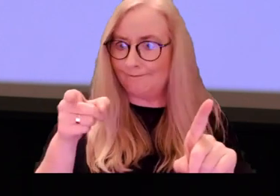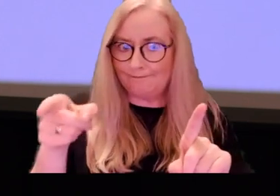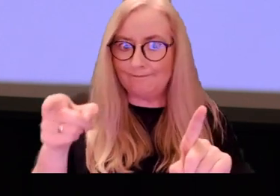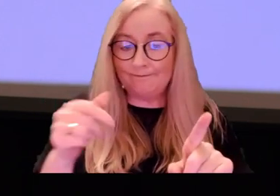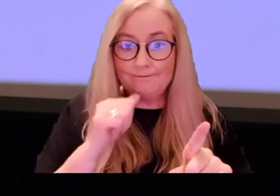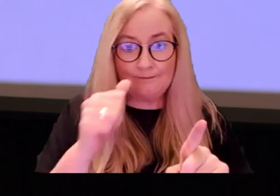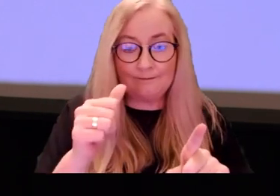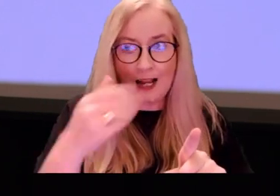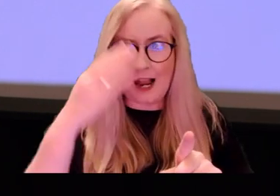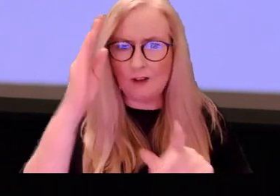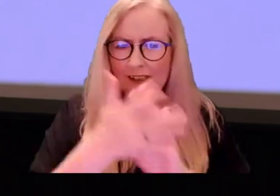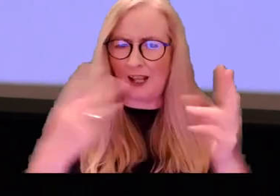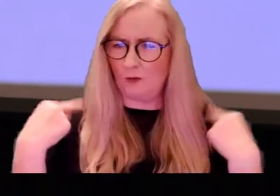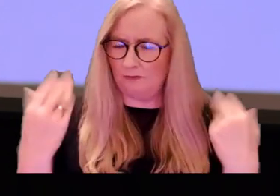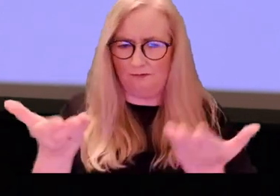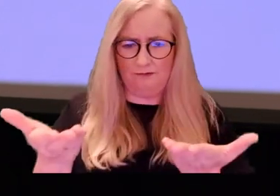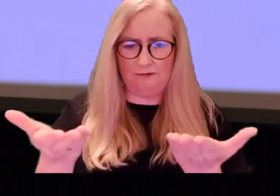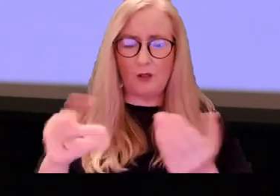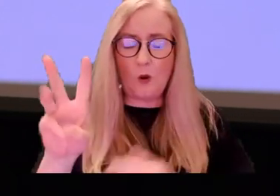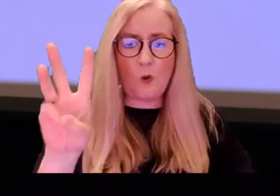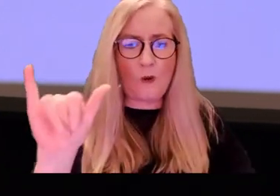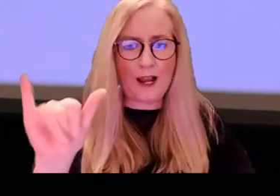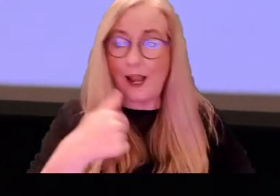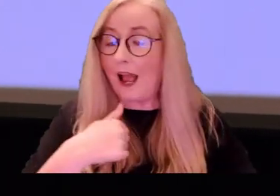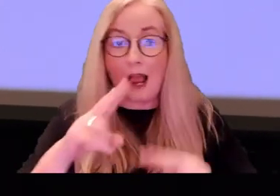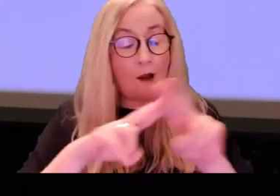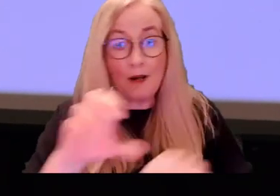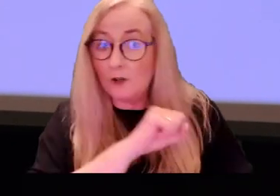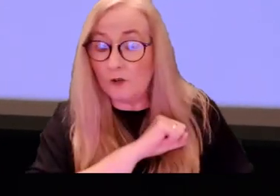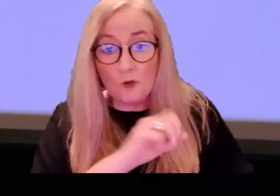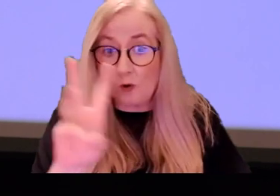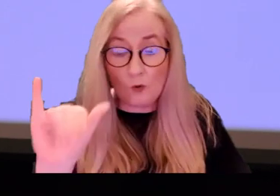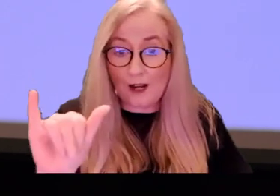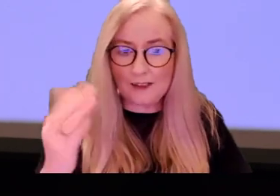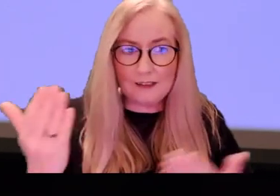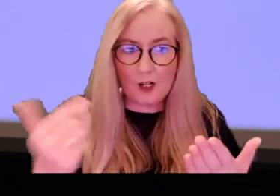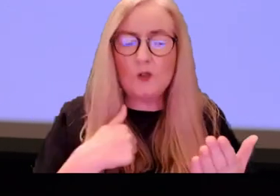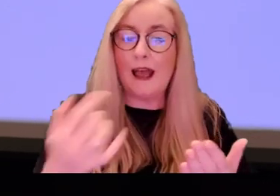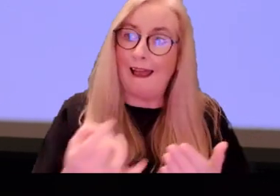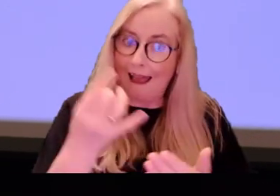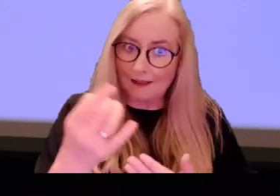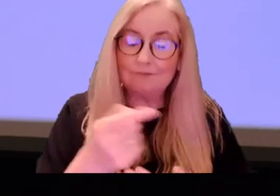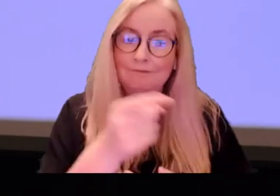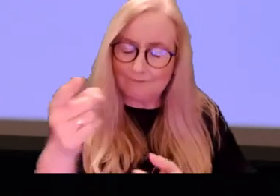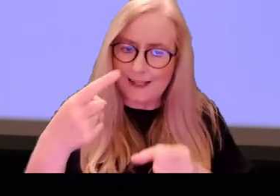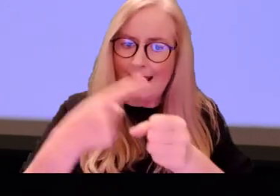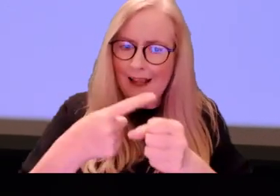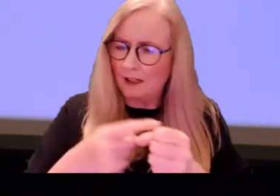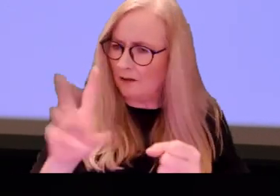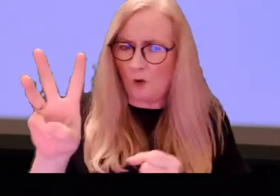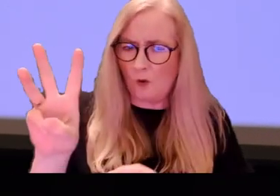for Irish sign language. Why is that? I'm not sure why. I ask again